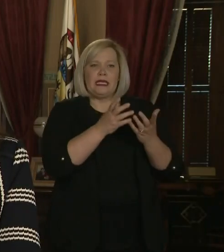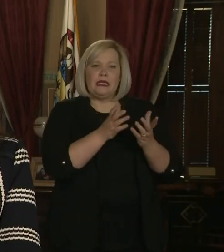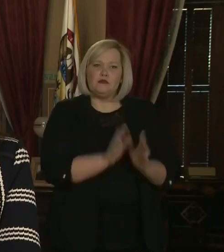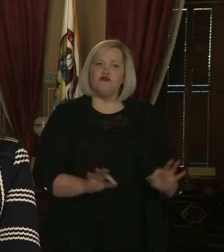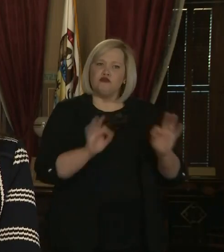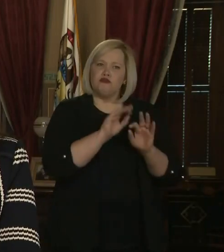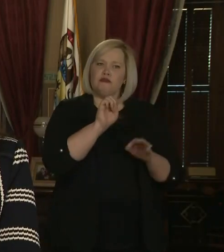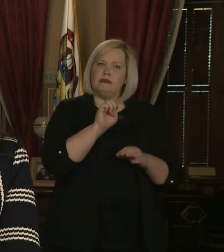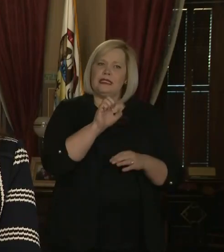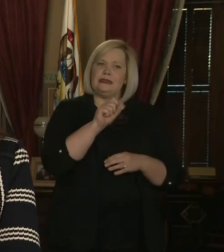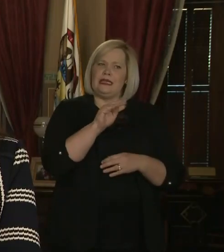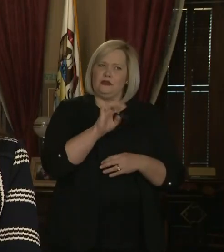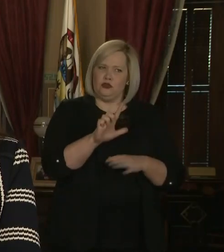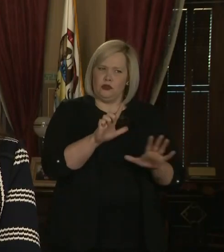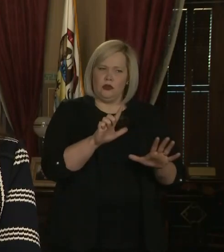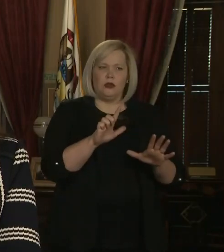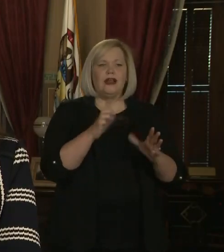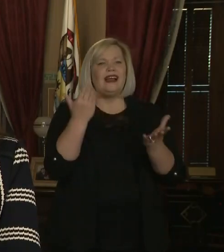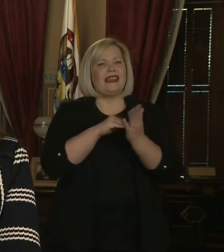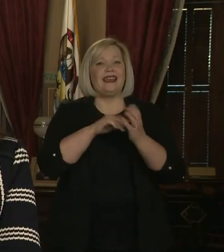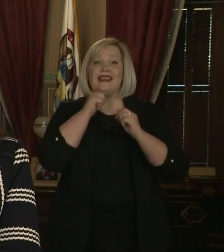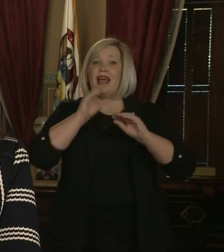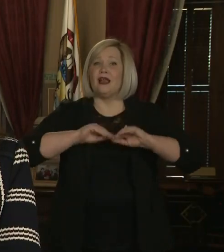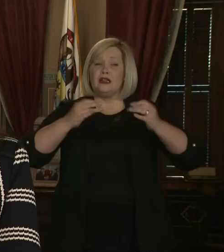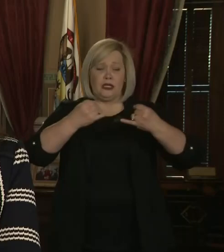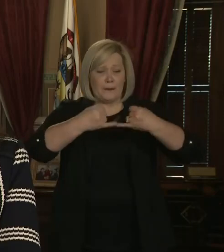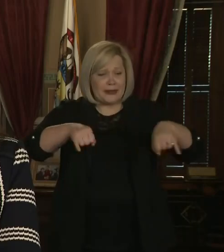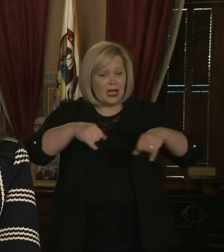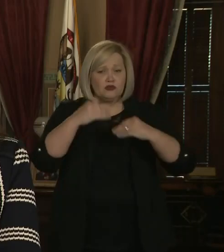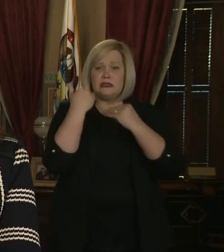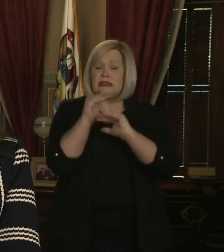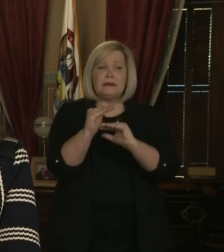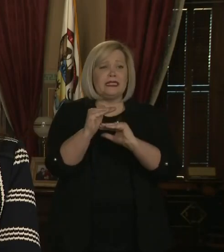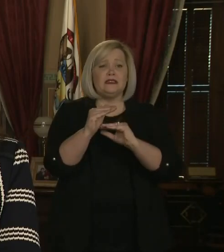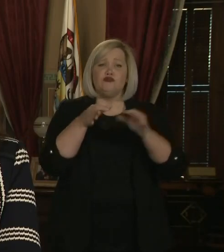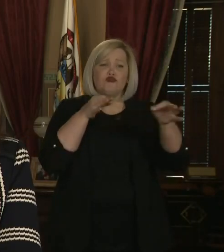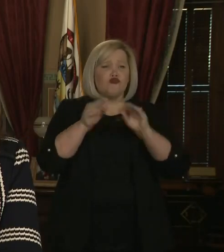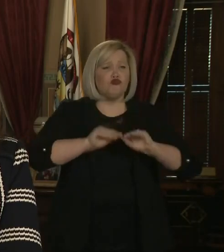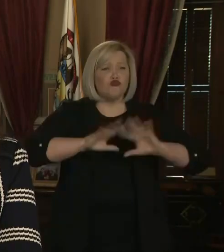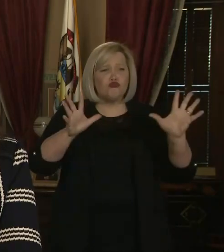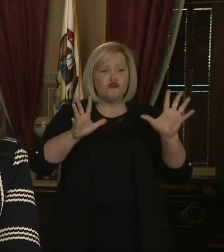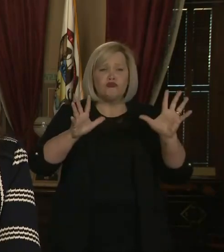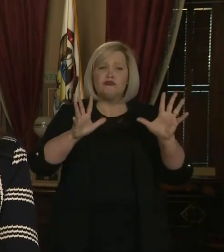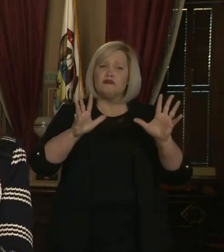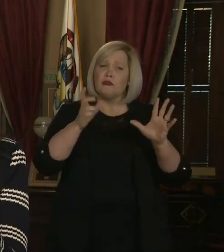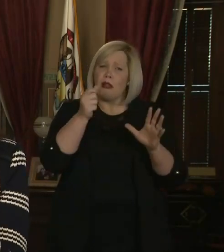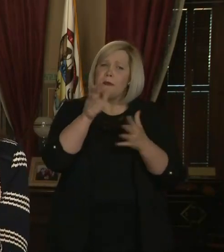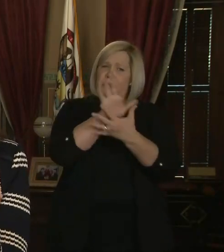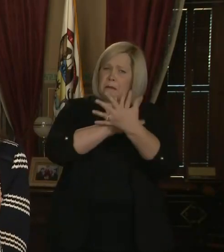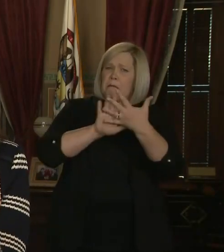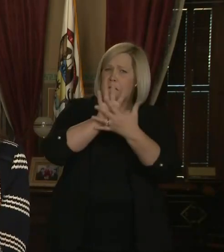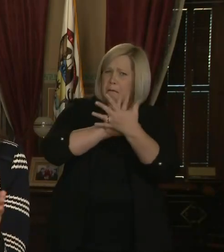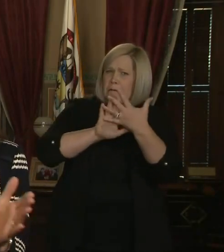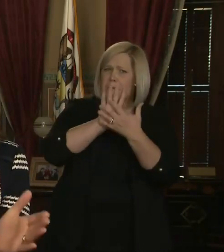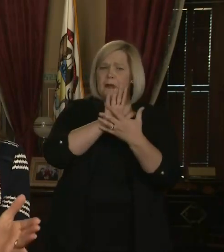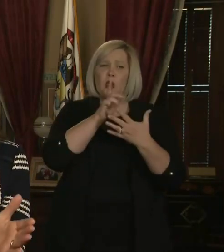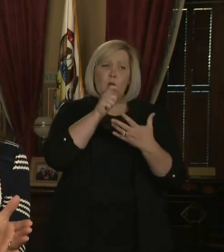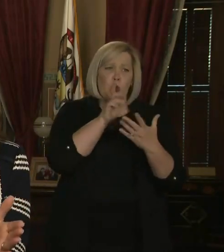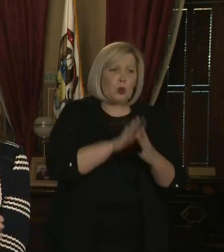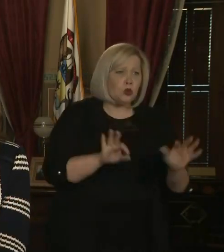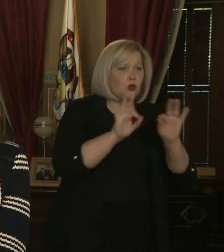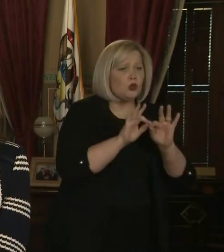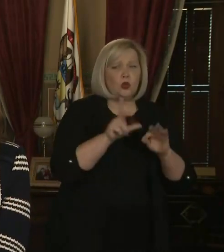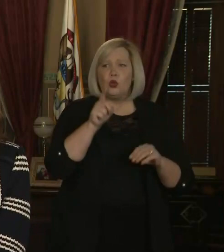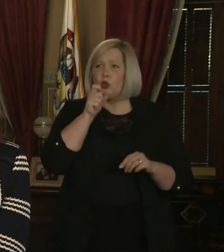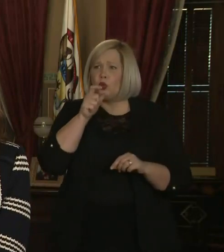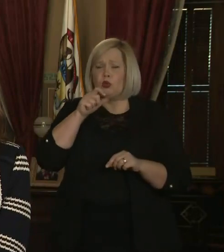category. It's not perfect. It's not clean. It's not perhaps even, um, obvious to everyone what all of the, the gray areas